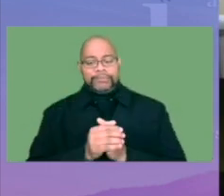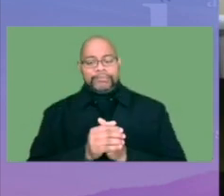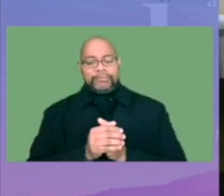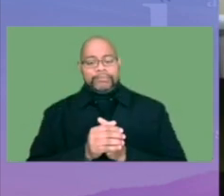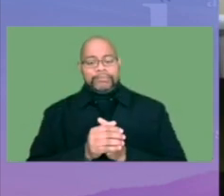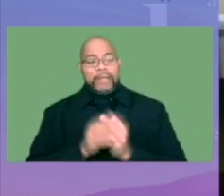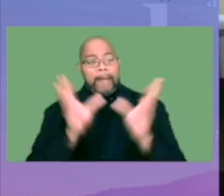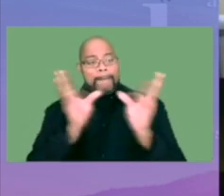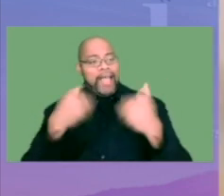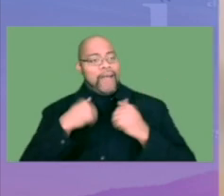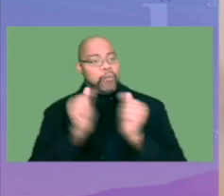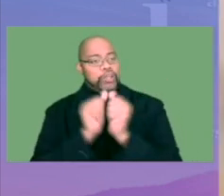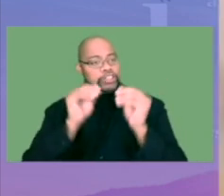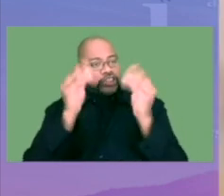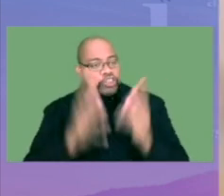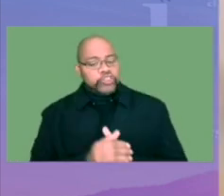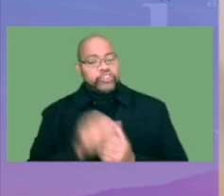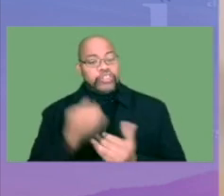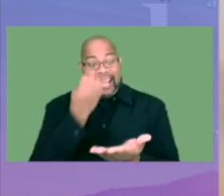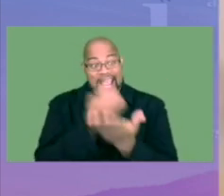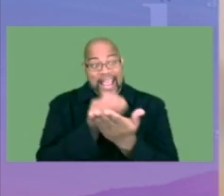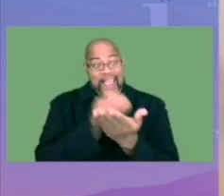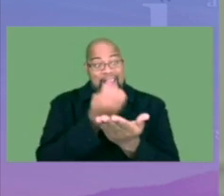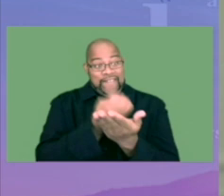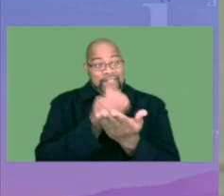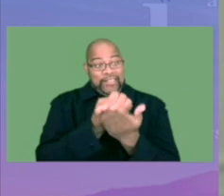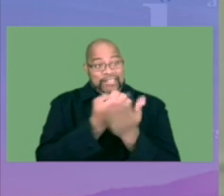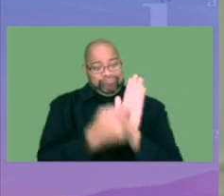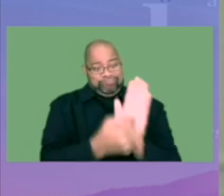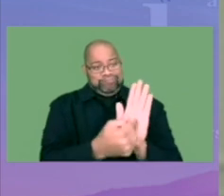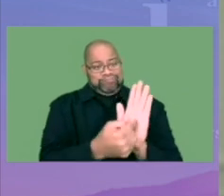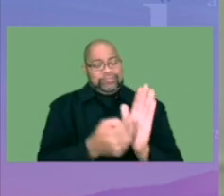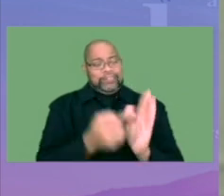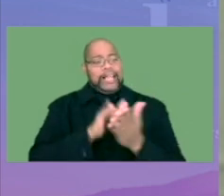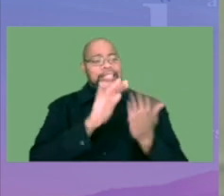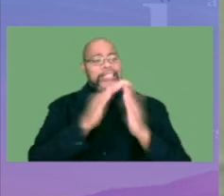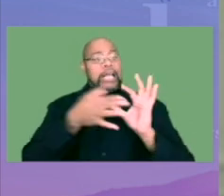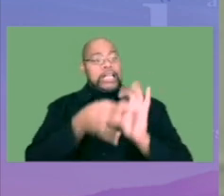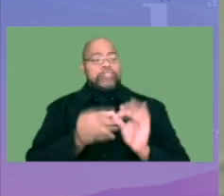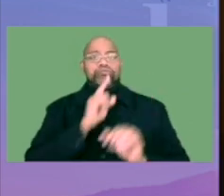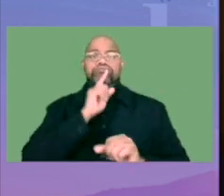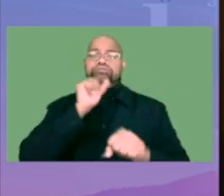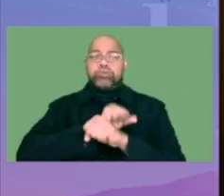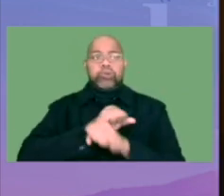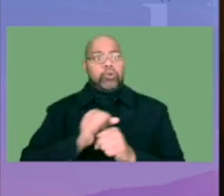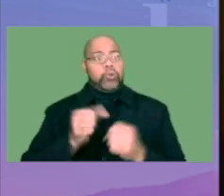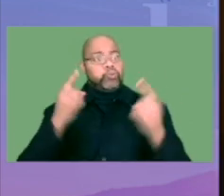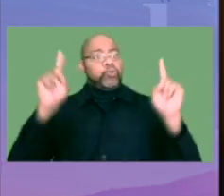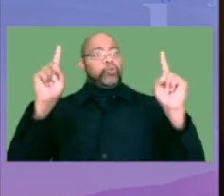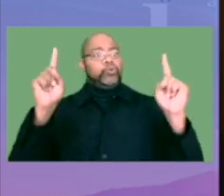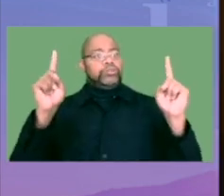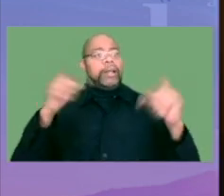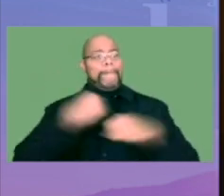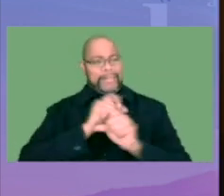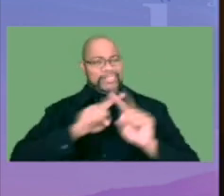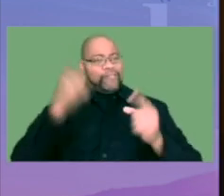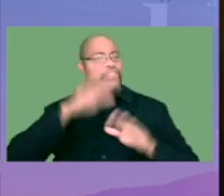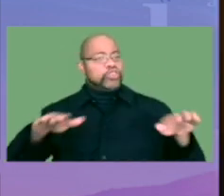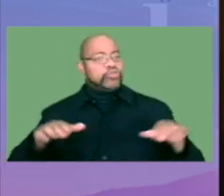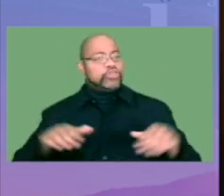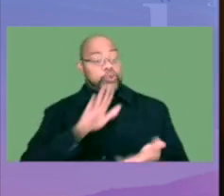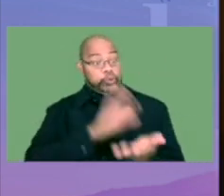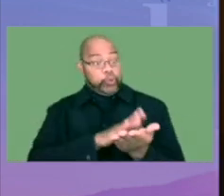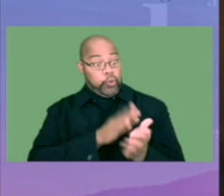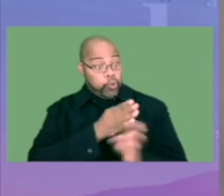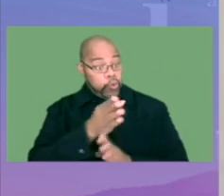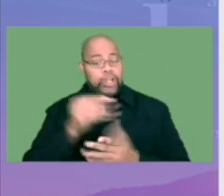we've had with teachers. Our evidence indicates that CityConnects really works and makes a difference for children academically